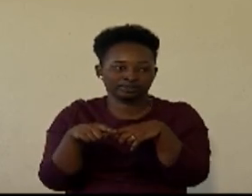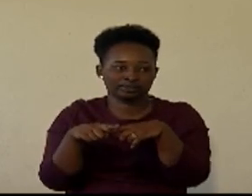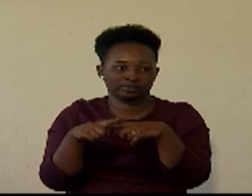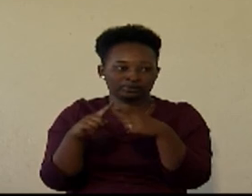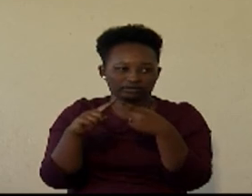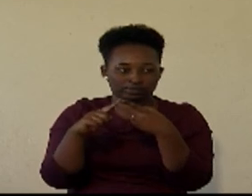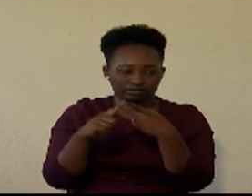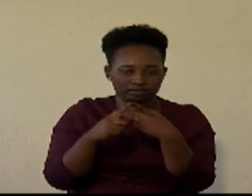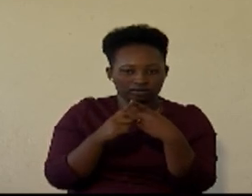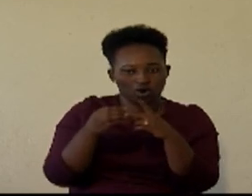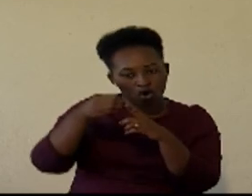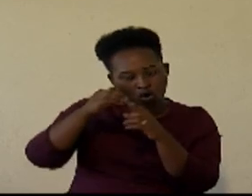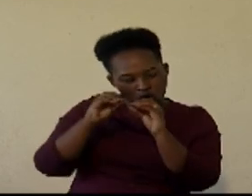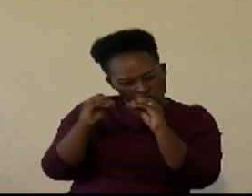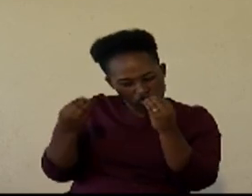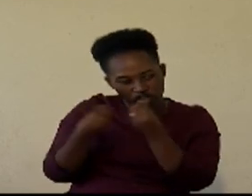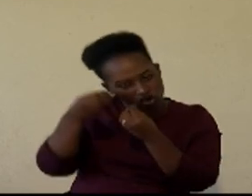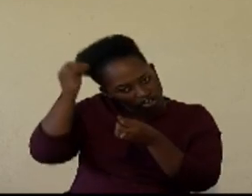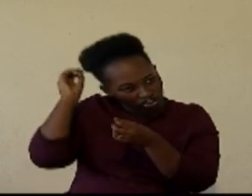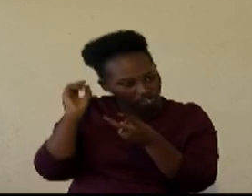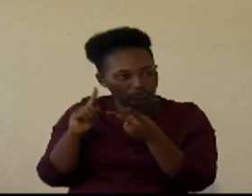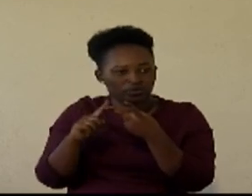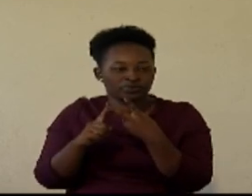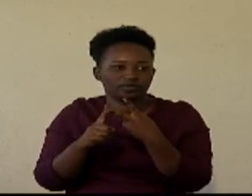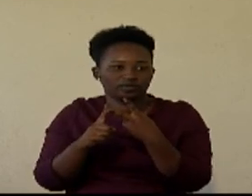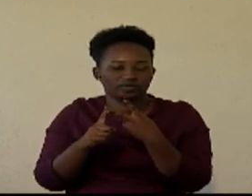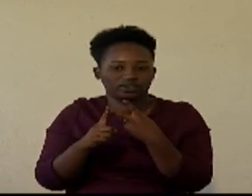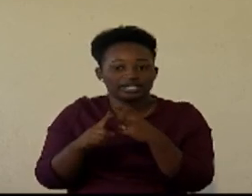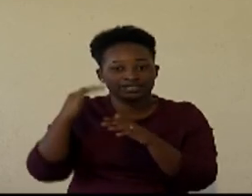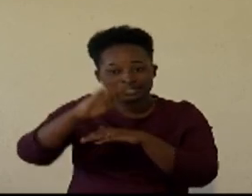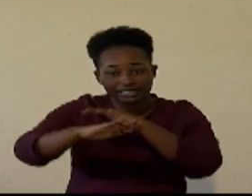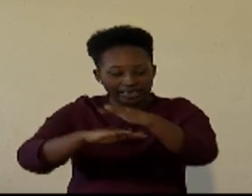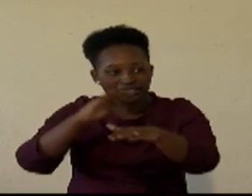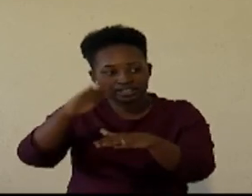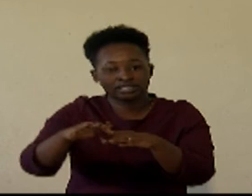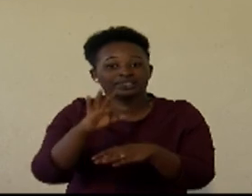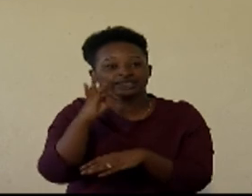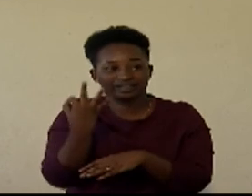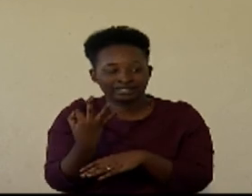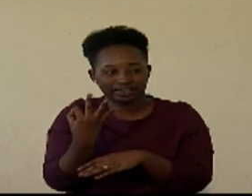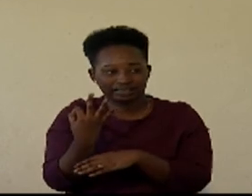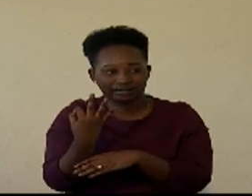on the origin two the stage and three